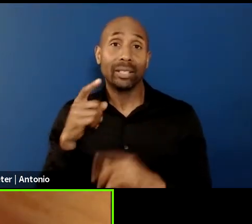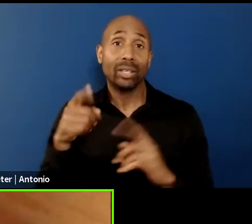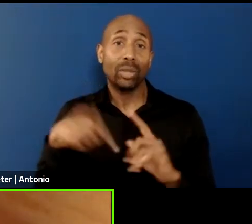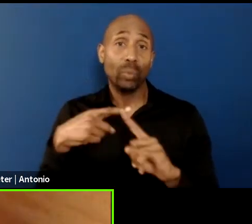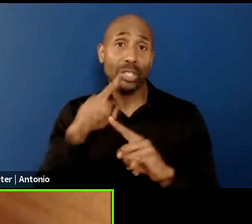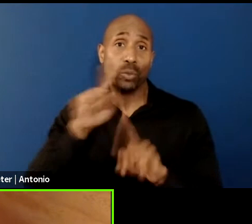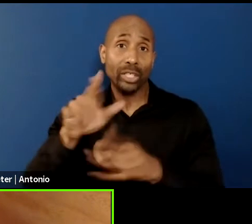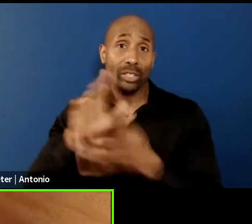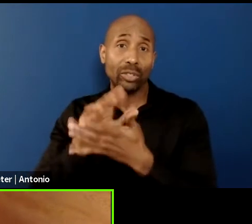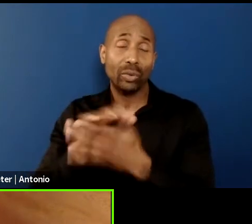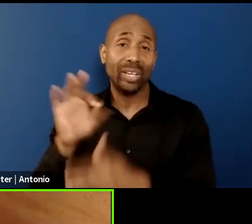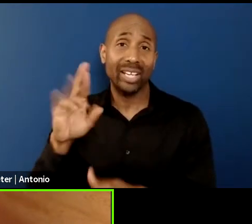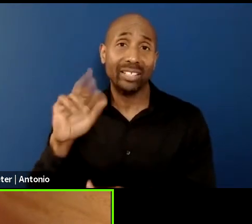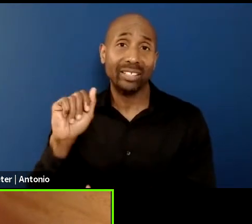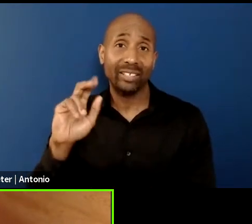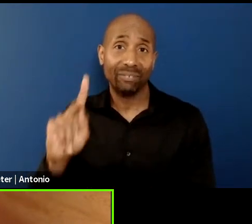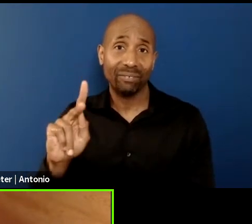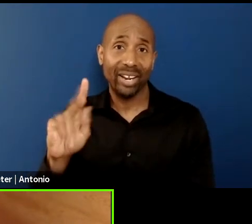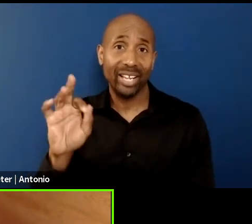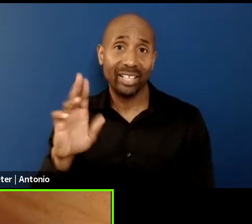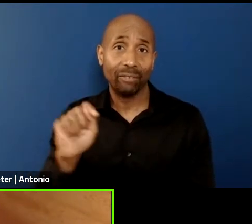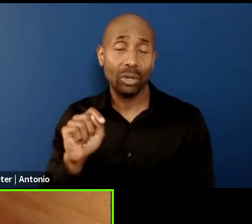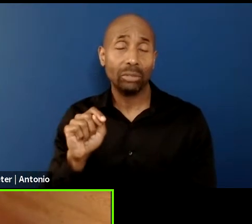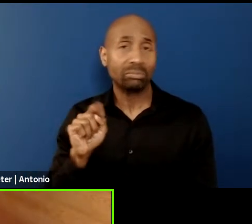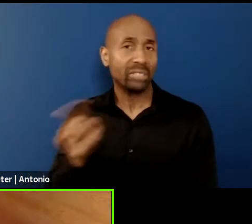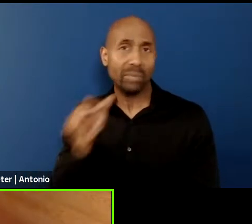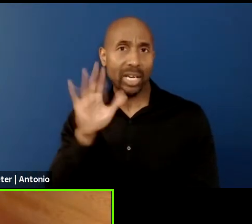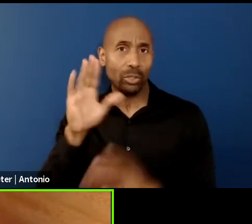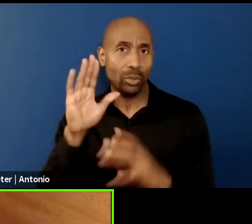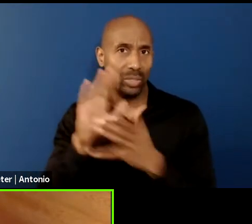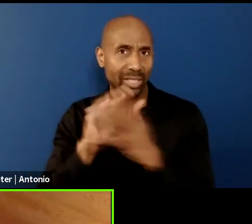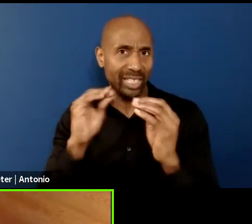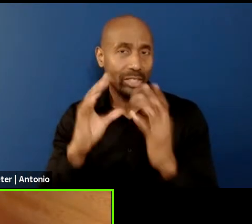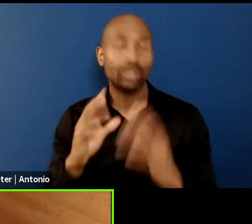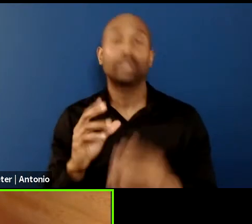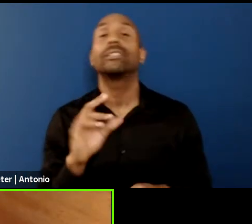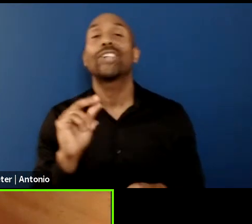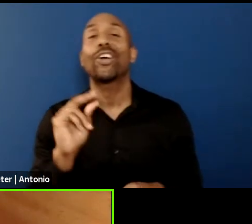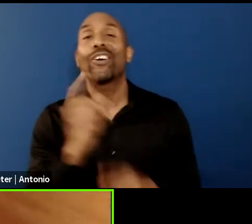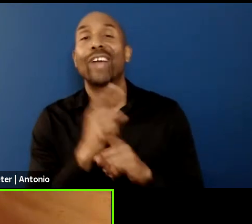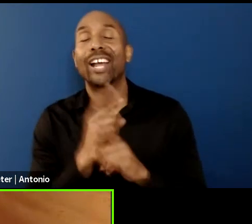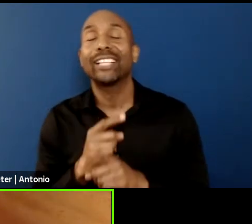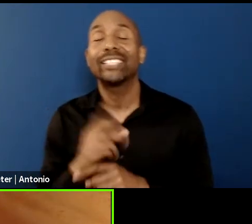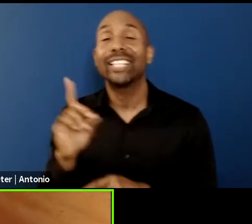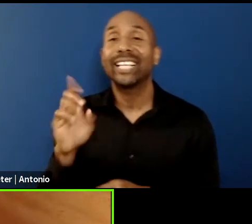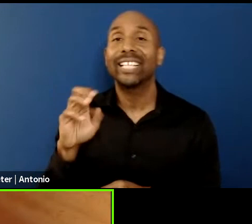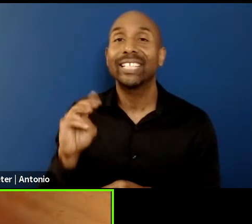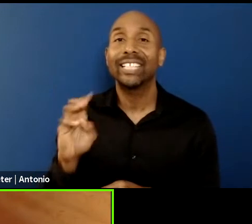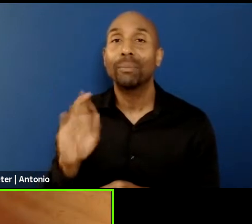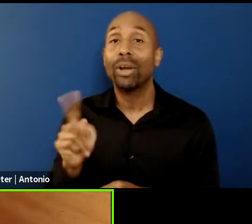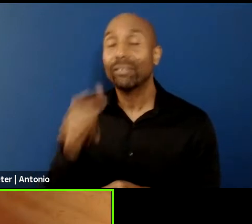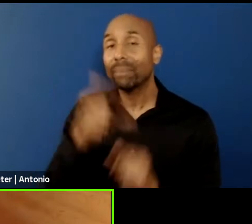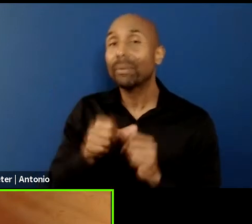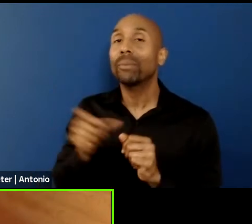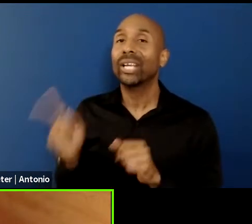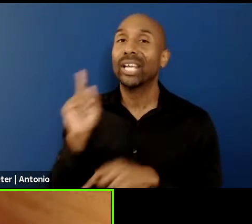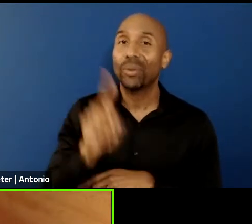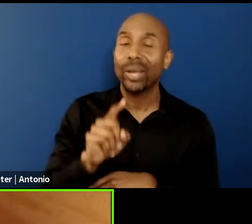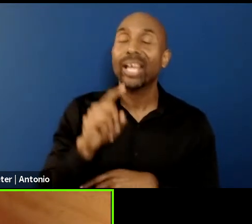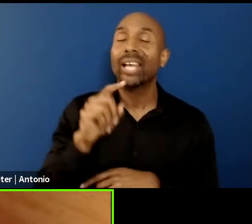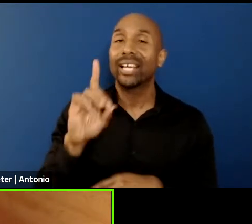Oh, no, it was actually already in Denmark because remember Rikrit, he didn't earn money in the 2000s. I mean, he was doing all this crazy